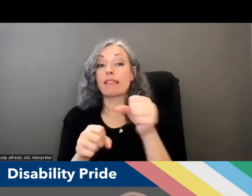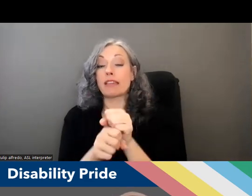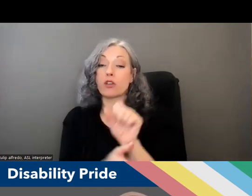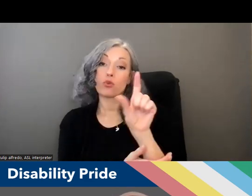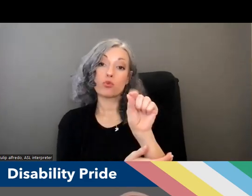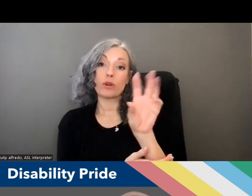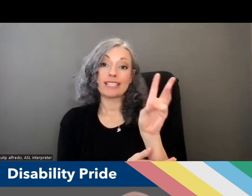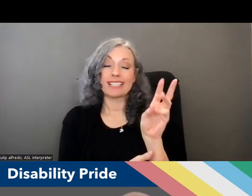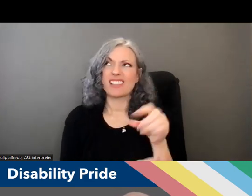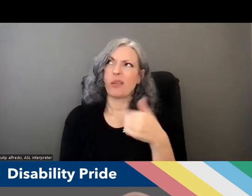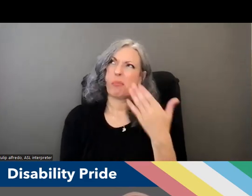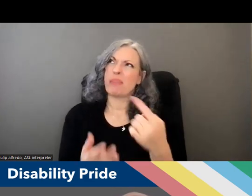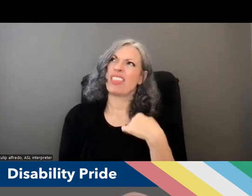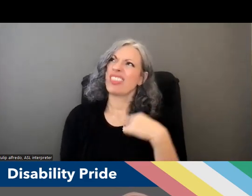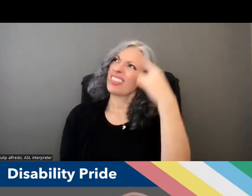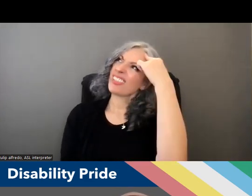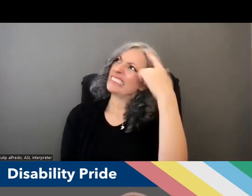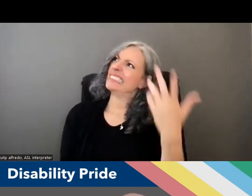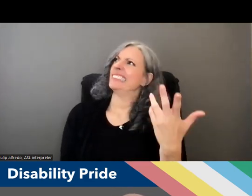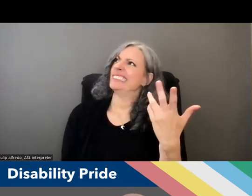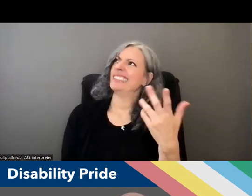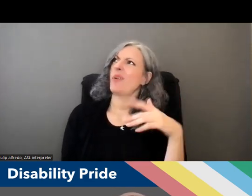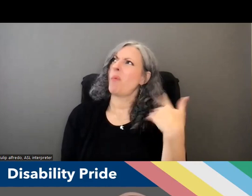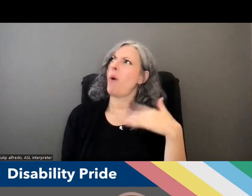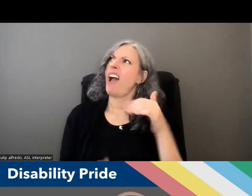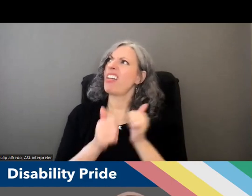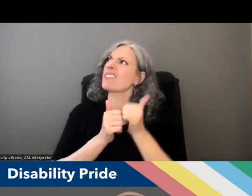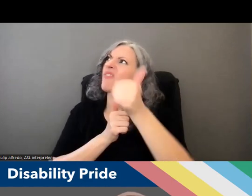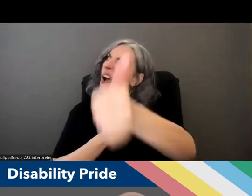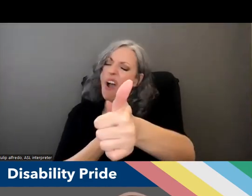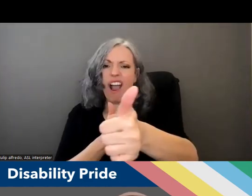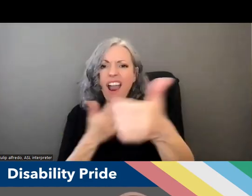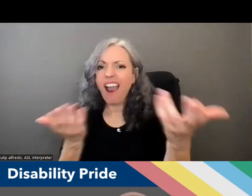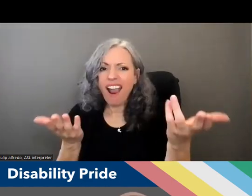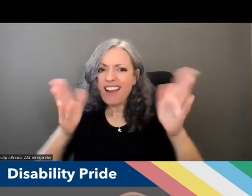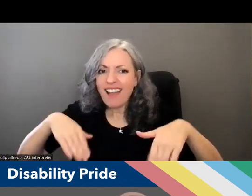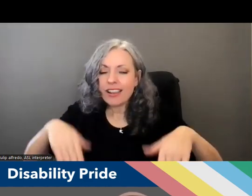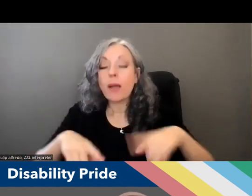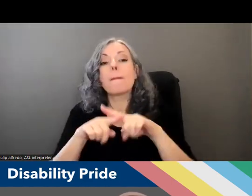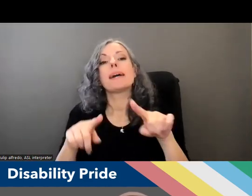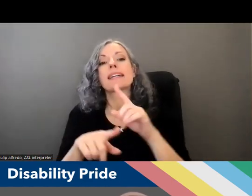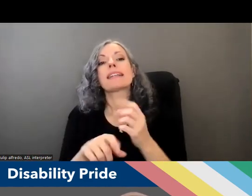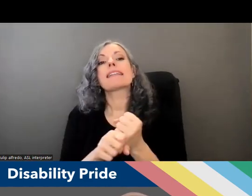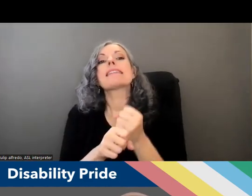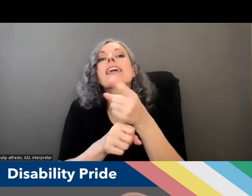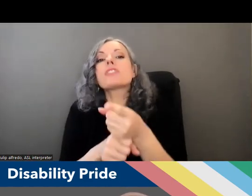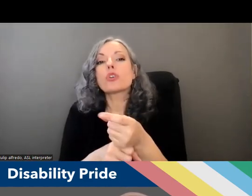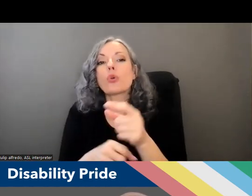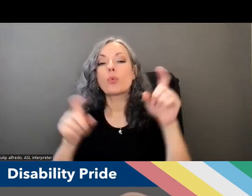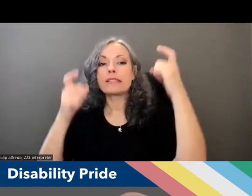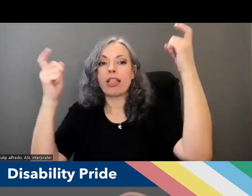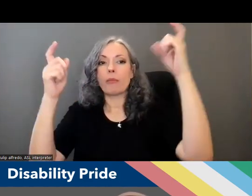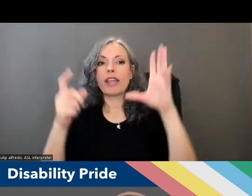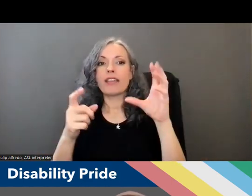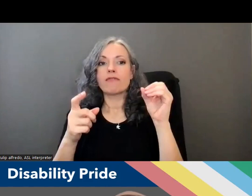think gosh you know do we really need to be looking that far out but uh next year we celebrate 50 years as the department